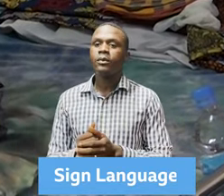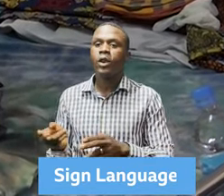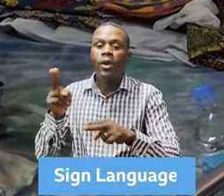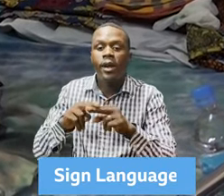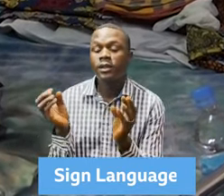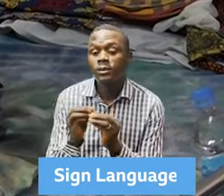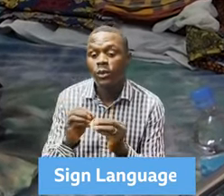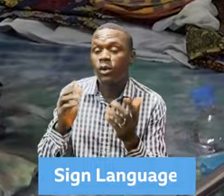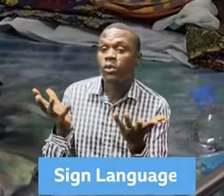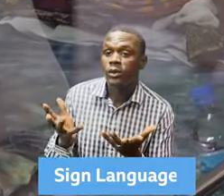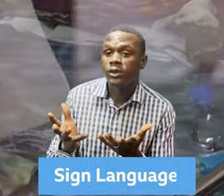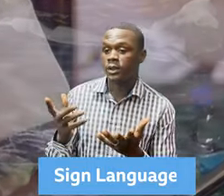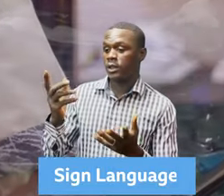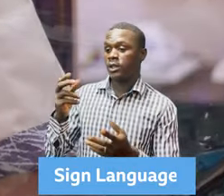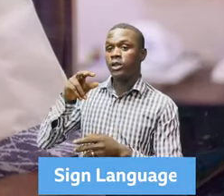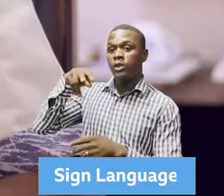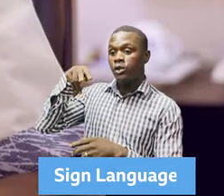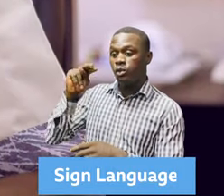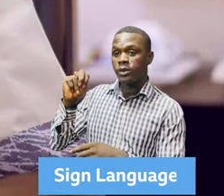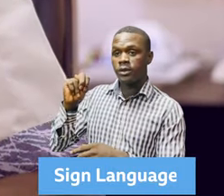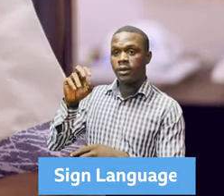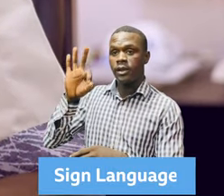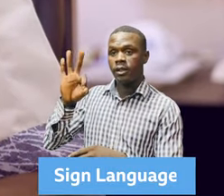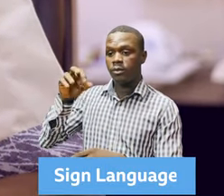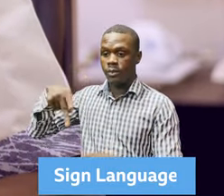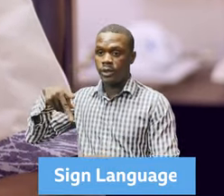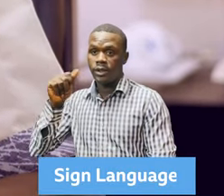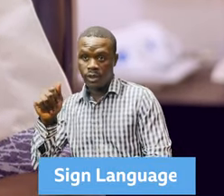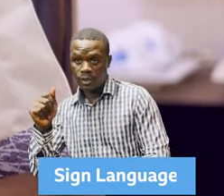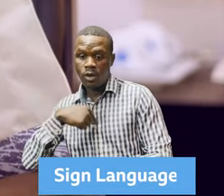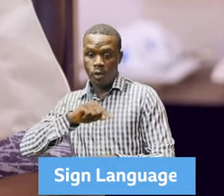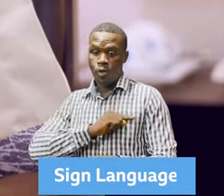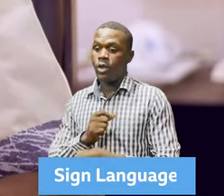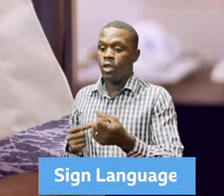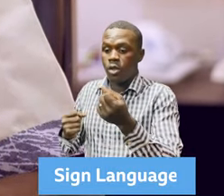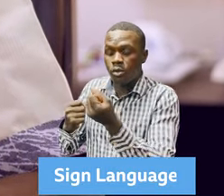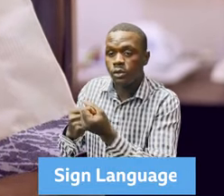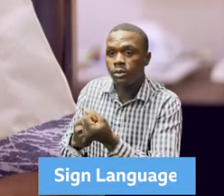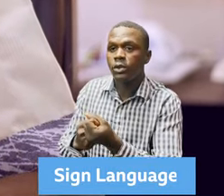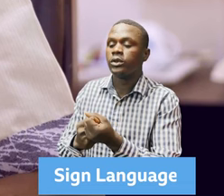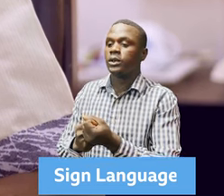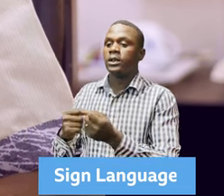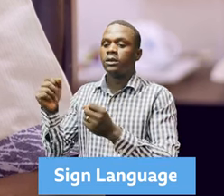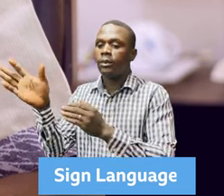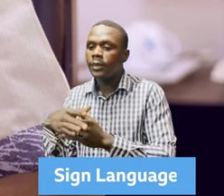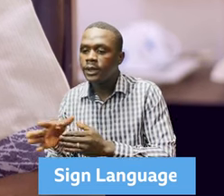the UNFPA works also with the ministries of gender in focusing on ending gender-based violence,